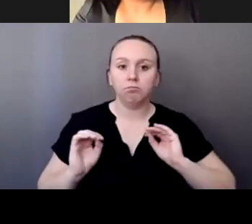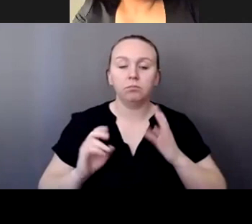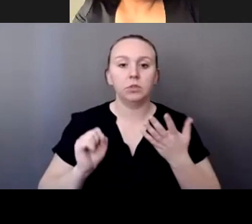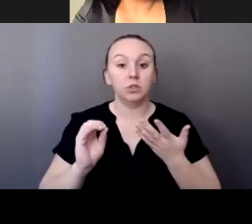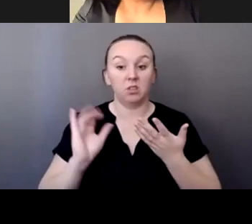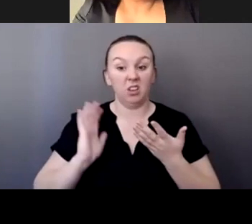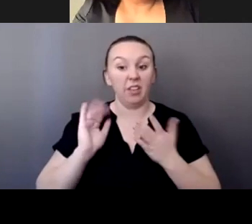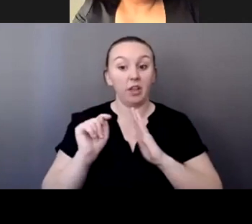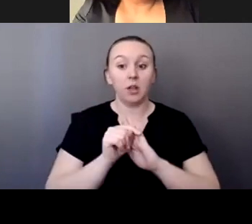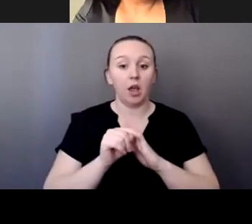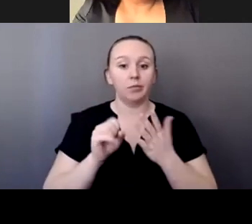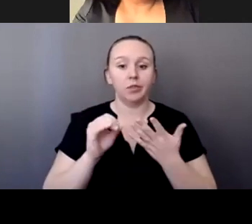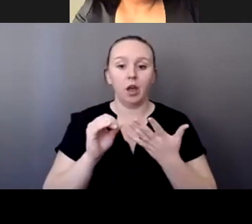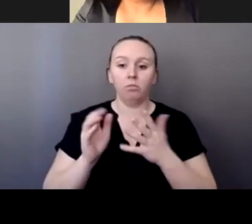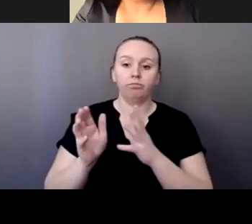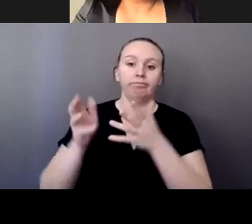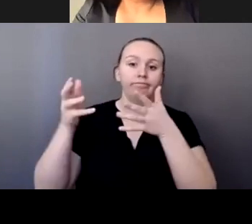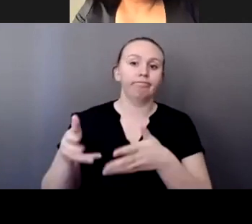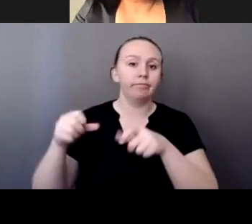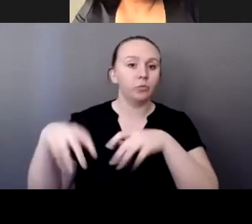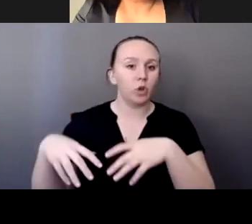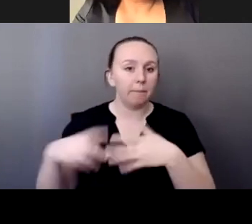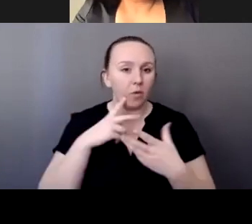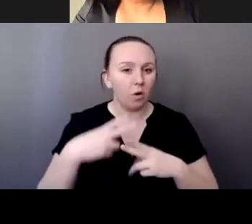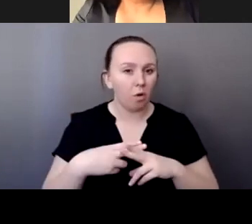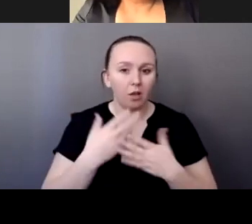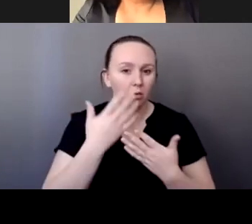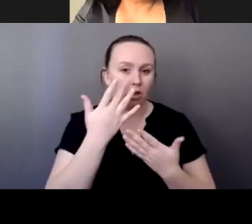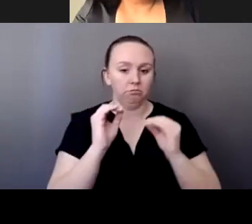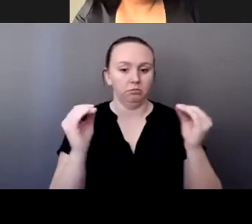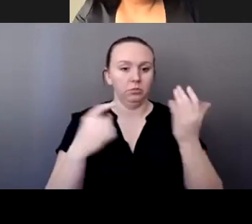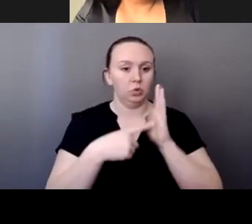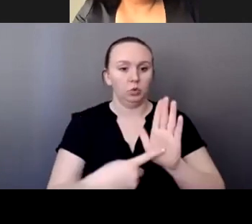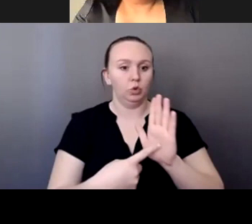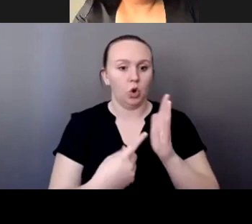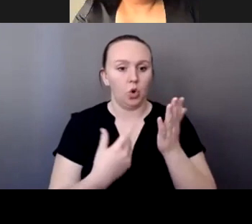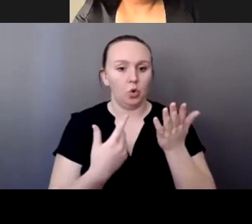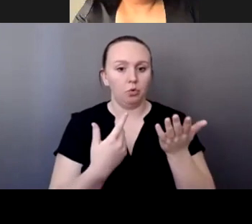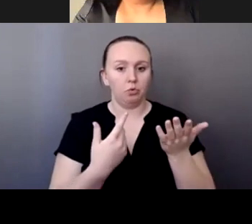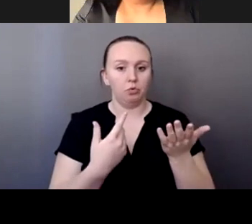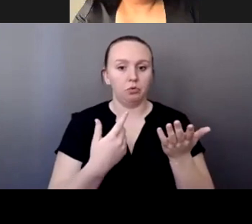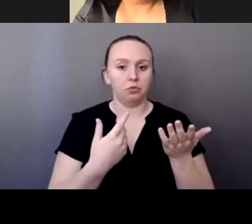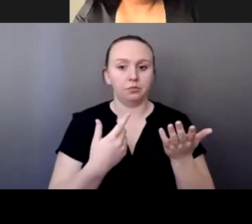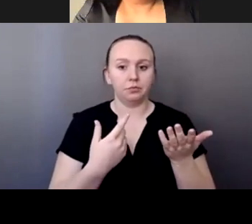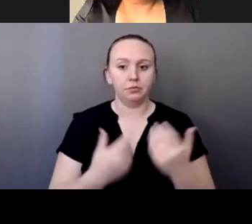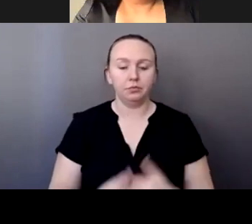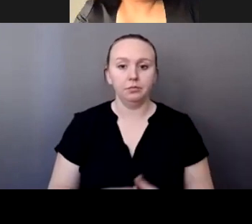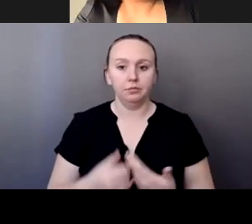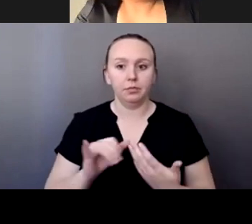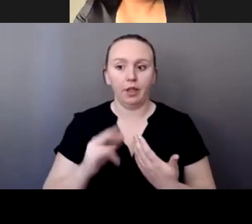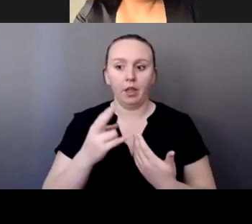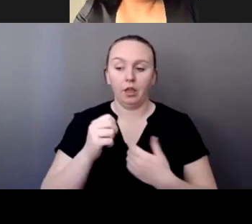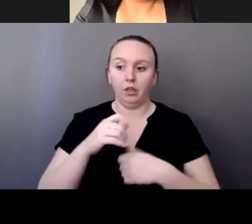time, so it just got left alone after, because there was nothing to show. Then, you know, he was here